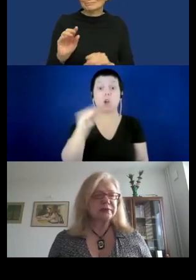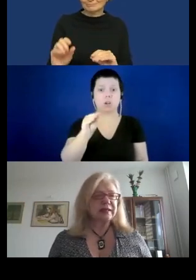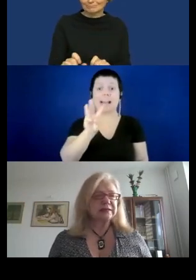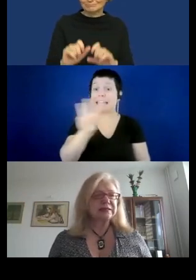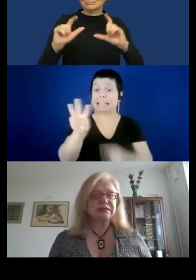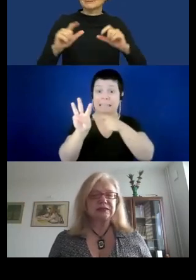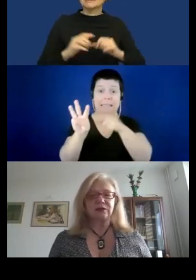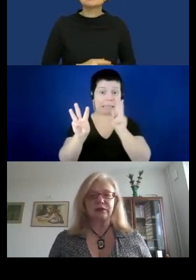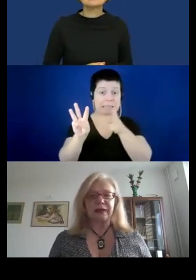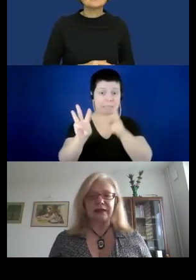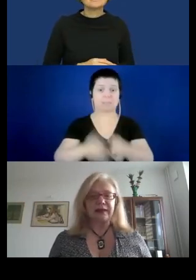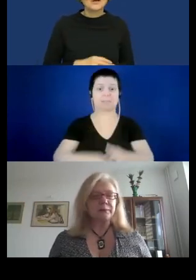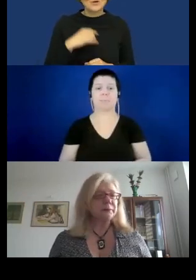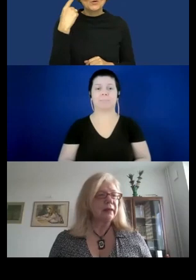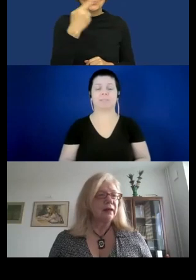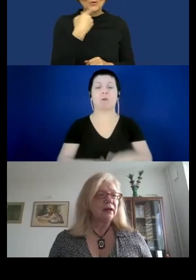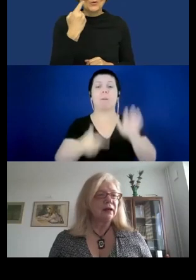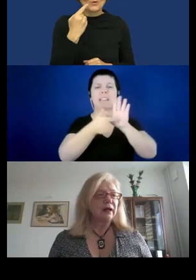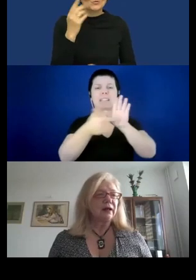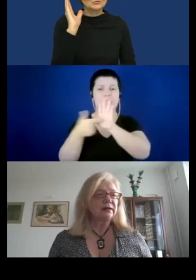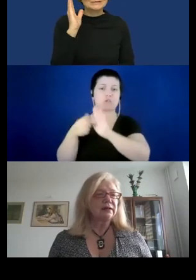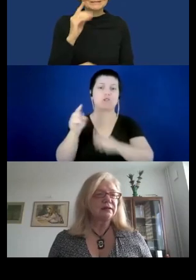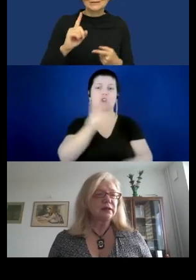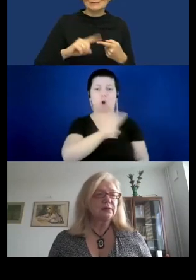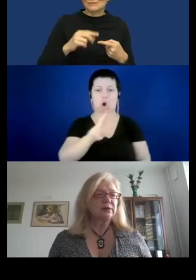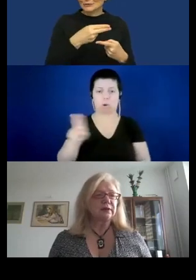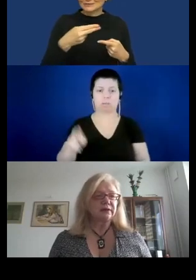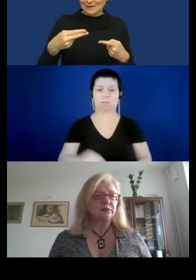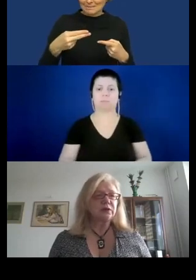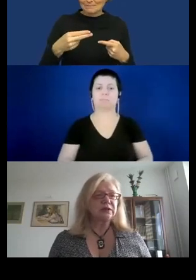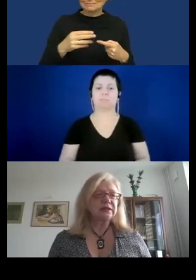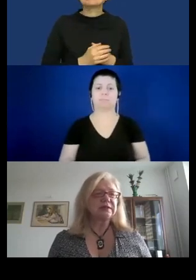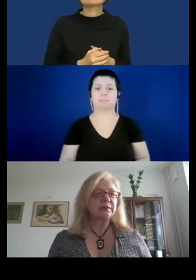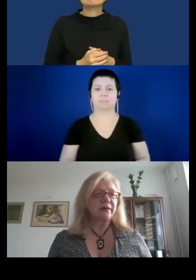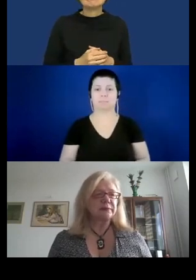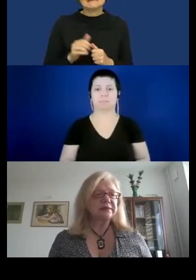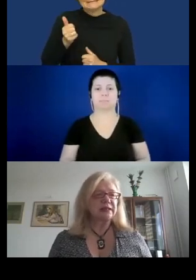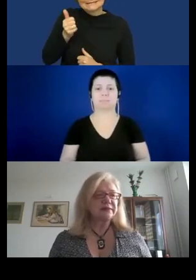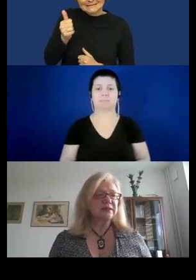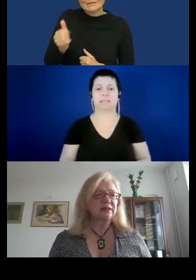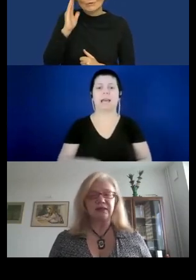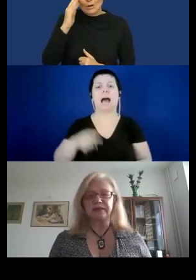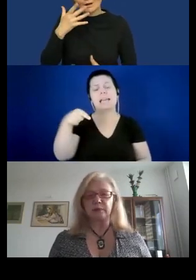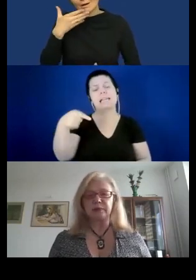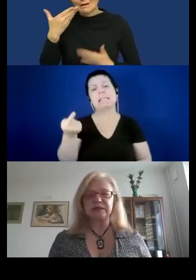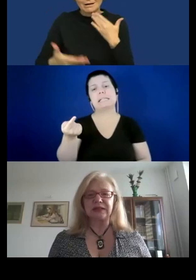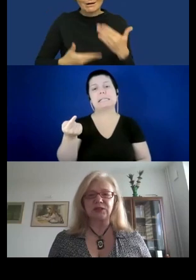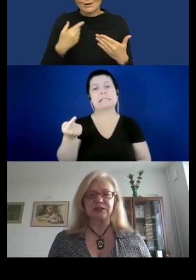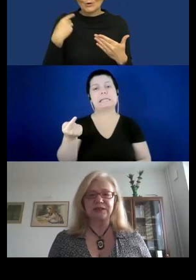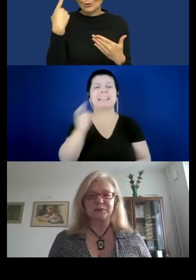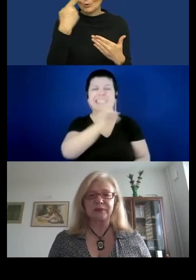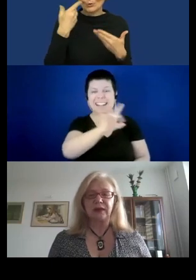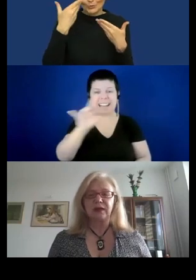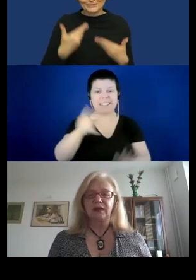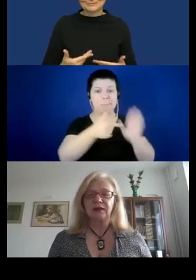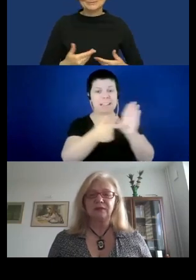the presenters only by name, and they will give more details about themselves in their presentations.